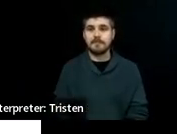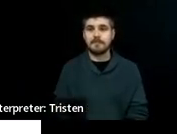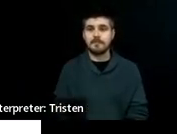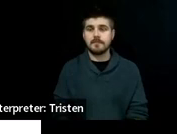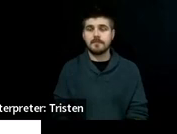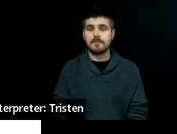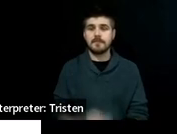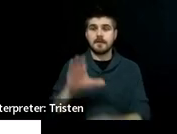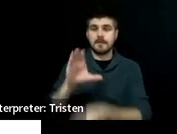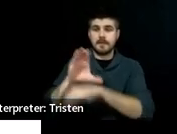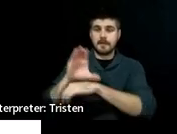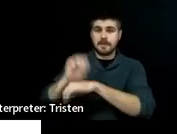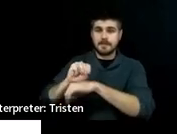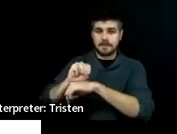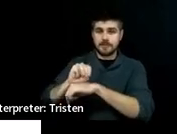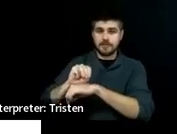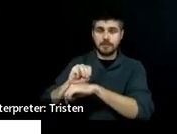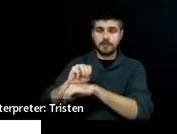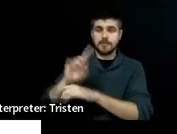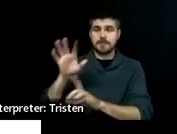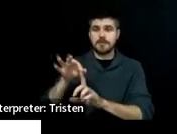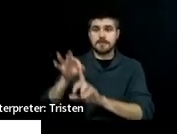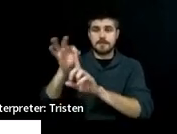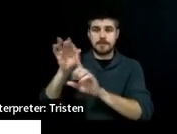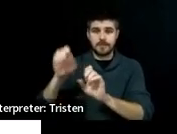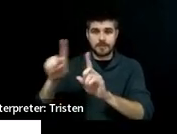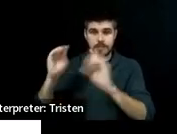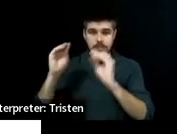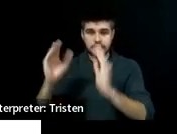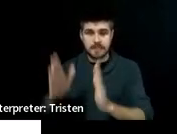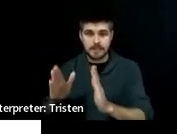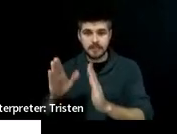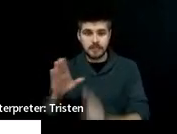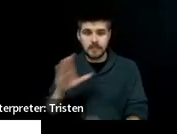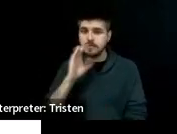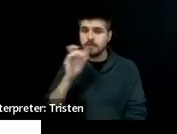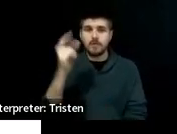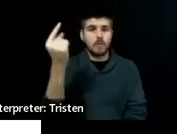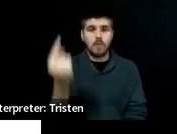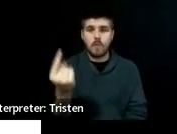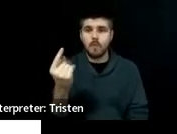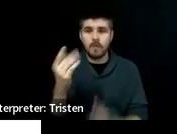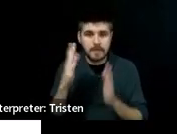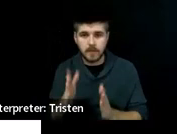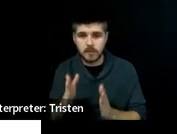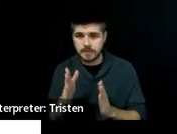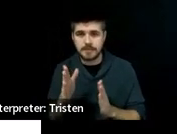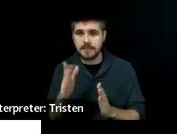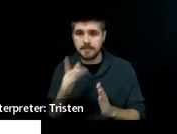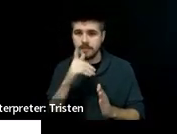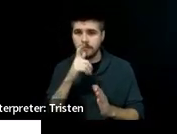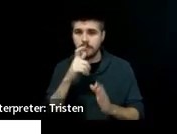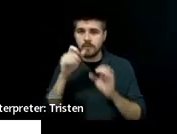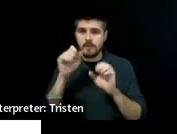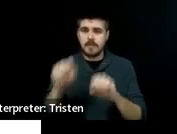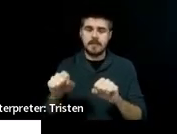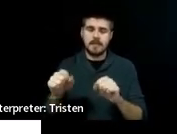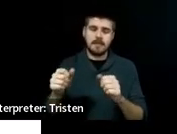right, the special education teacher is not necessarily the only person that can